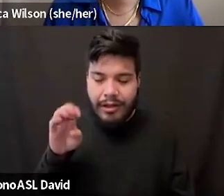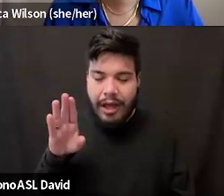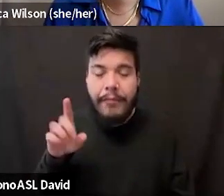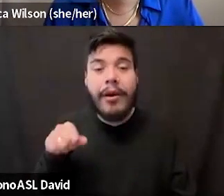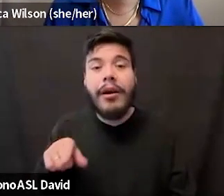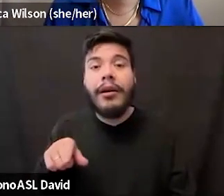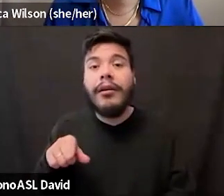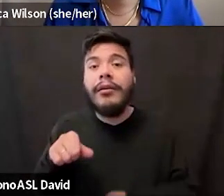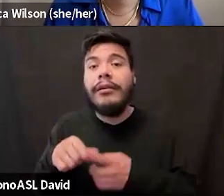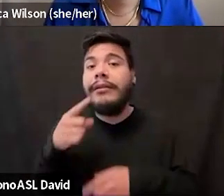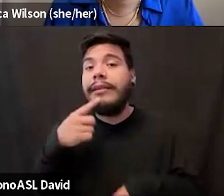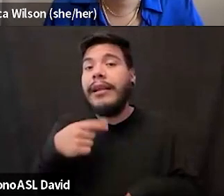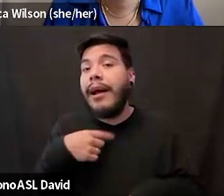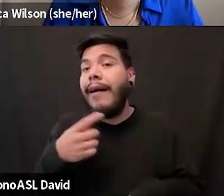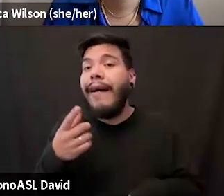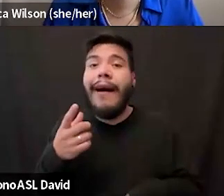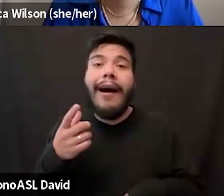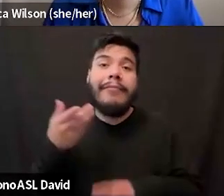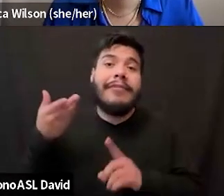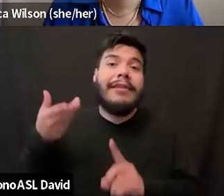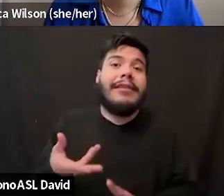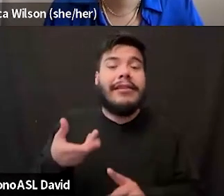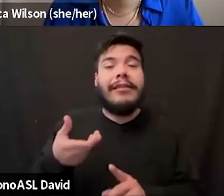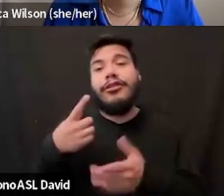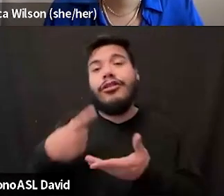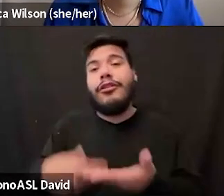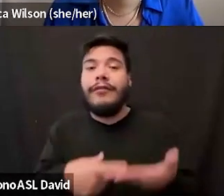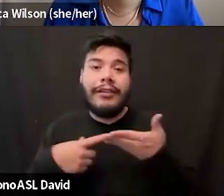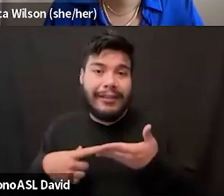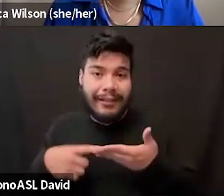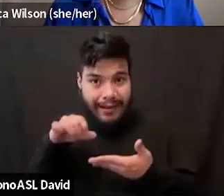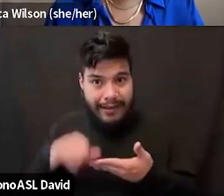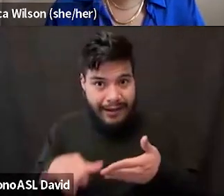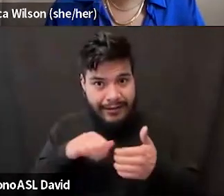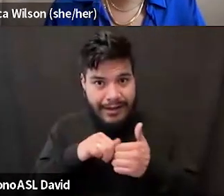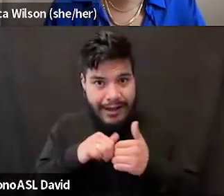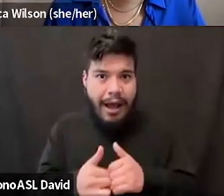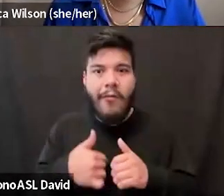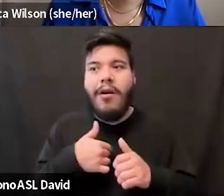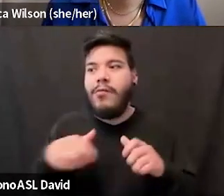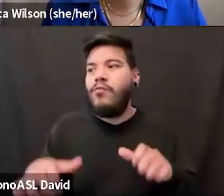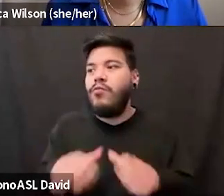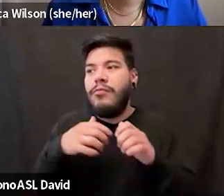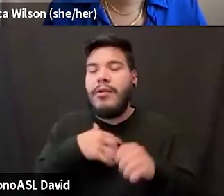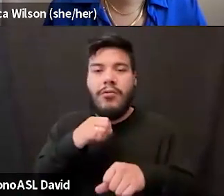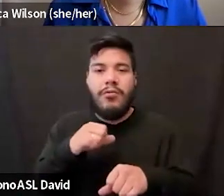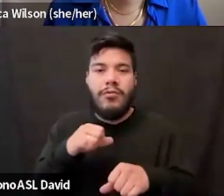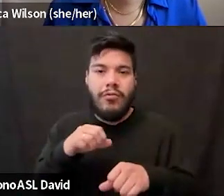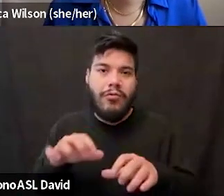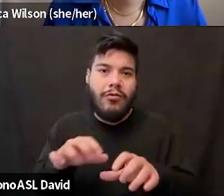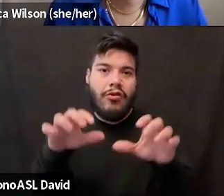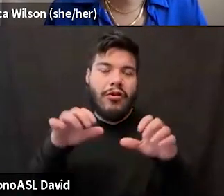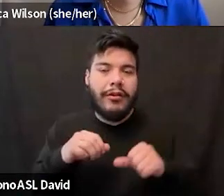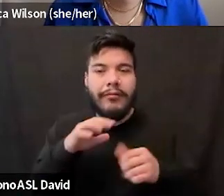I exist in conversation and like that is how I do my work in community. And